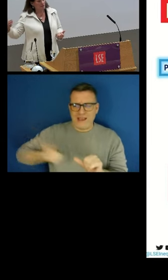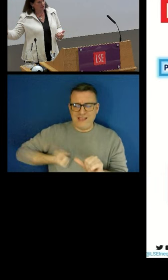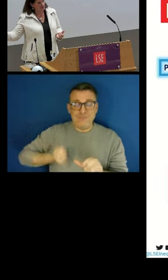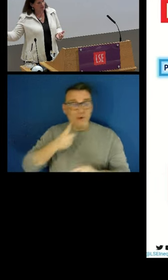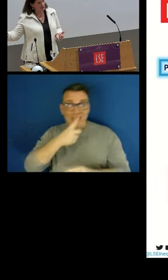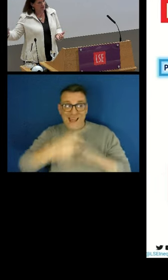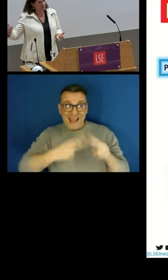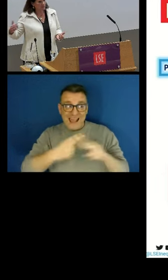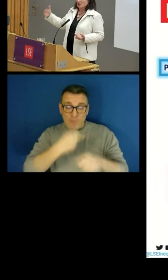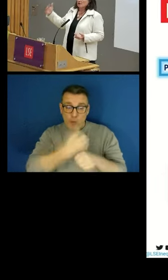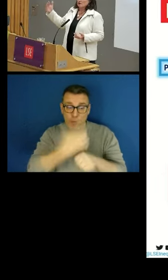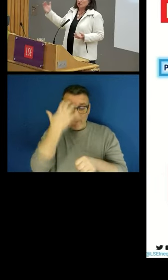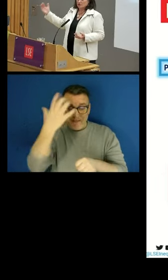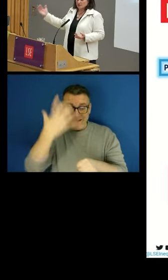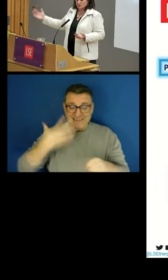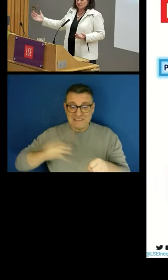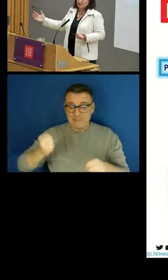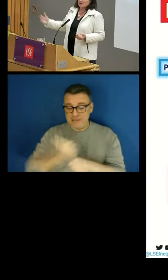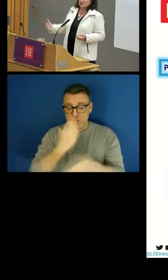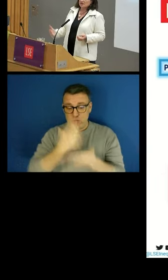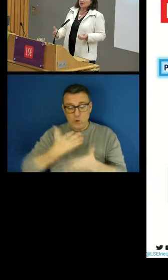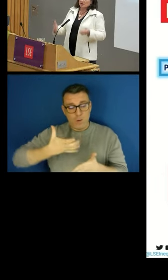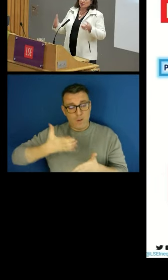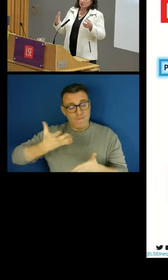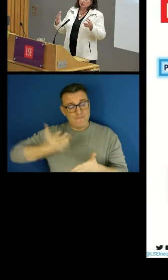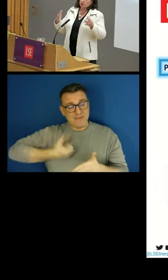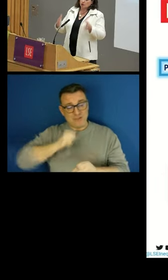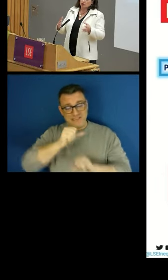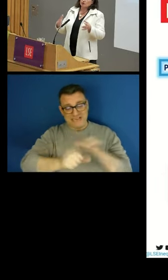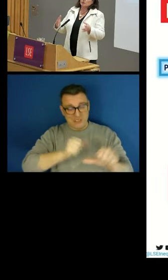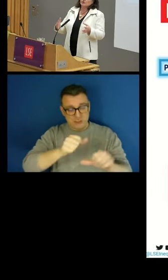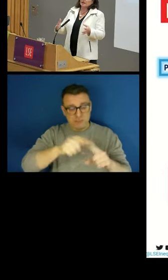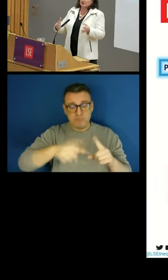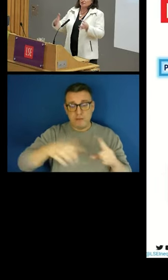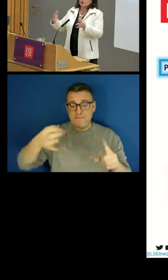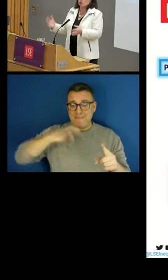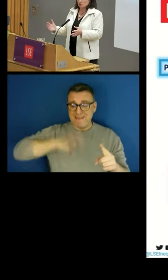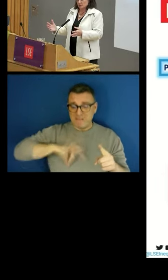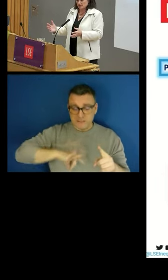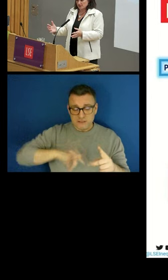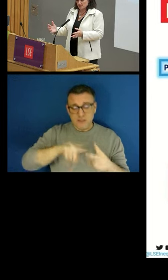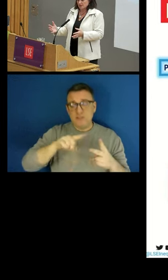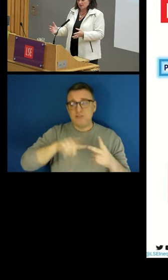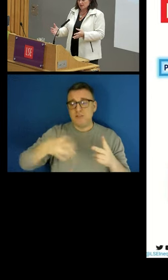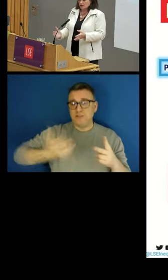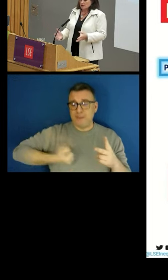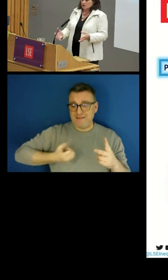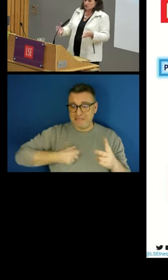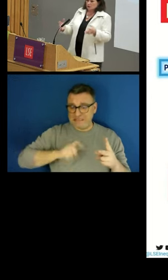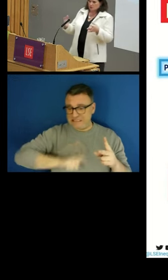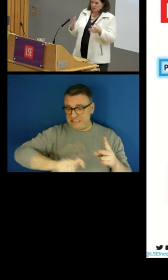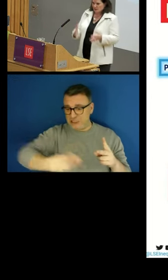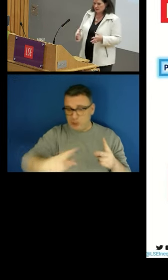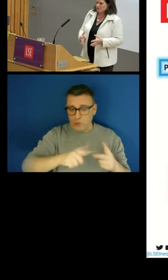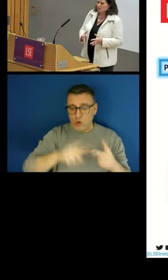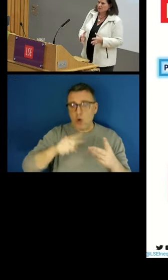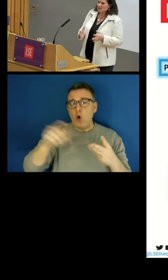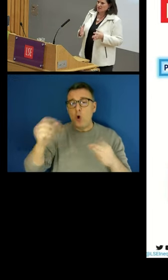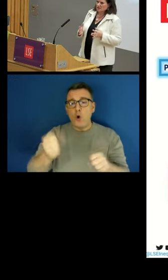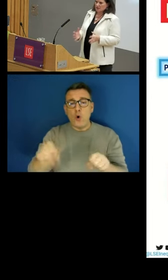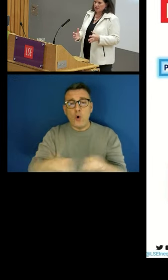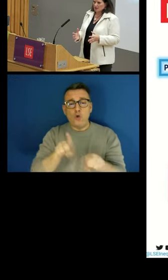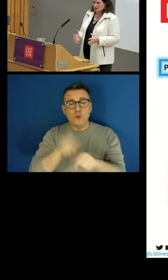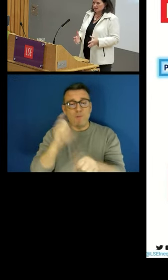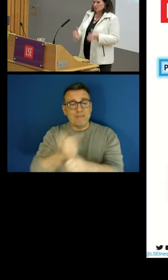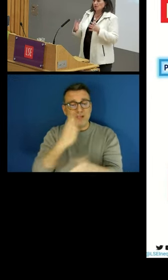of my pension system, of my welfare state, and I would want to prevent future poverty. So the perspective that